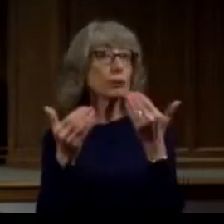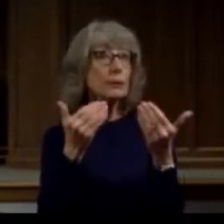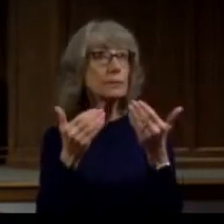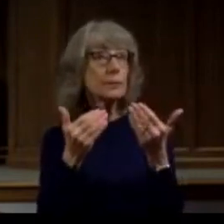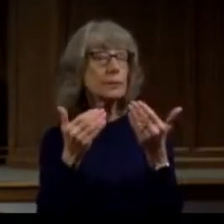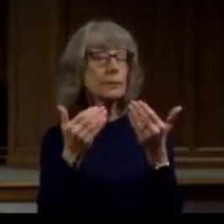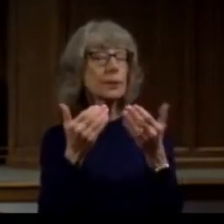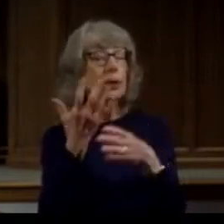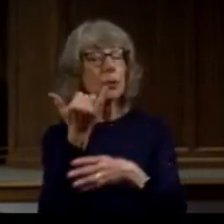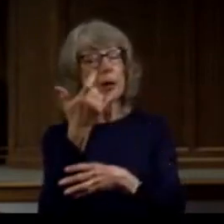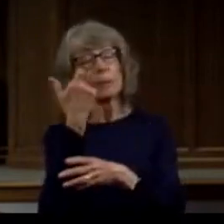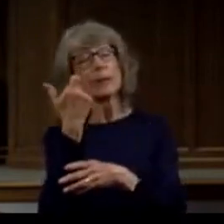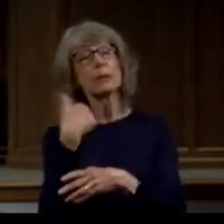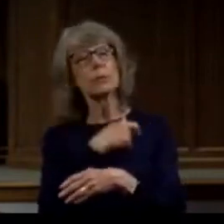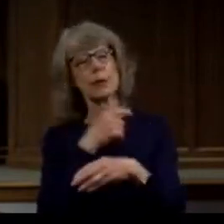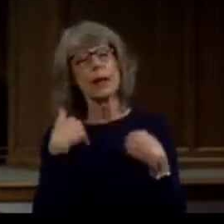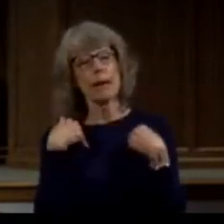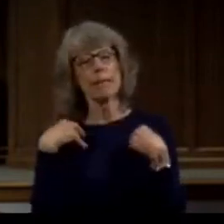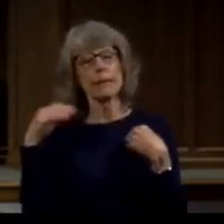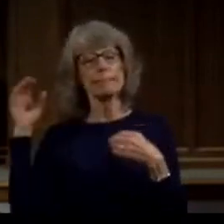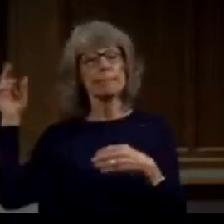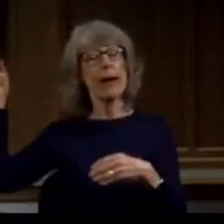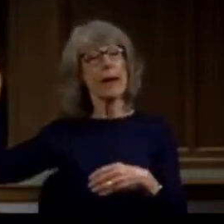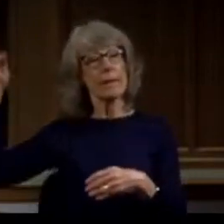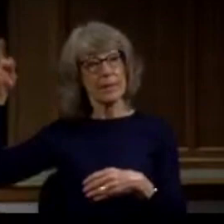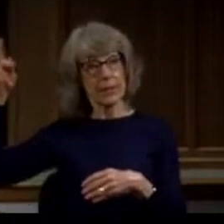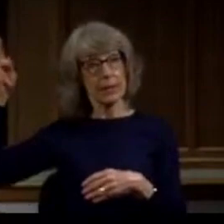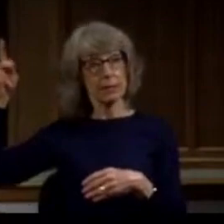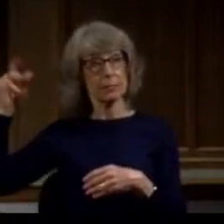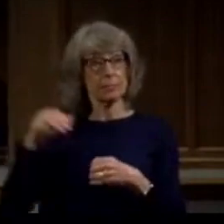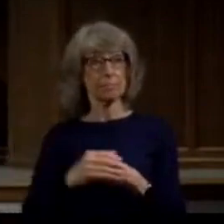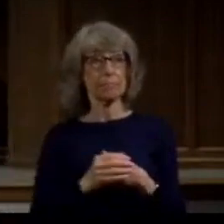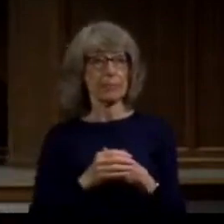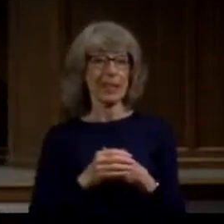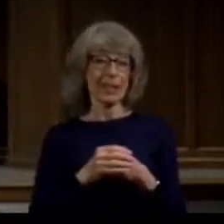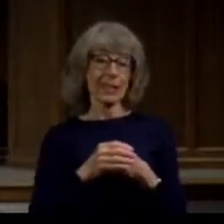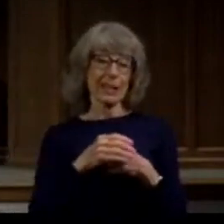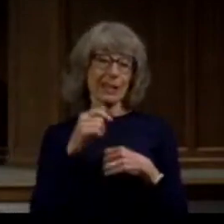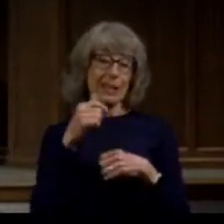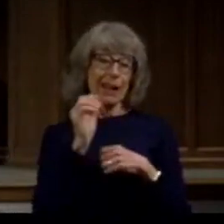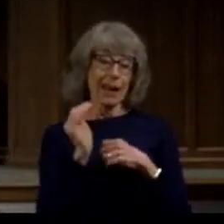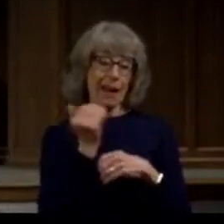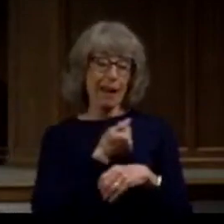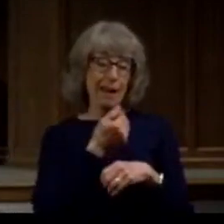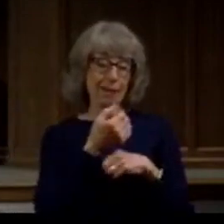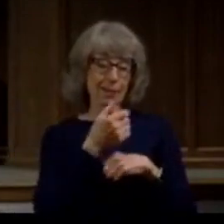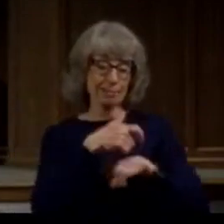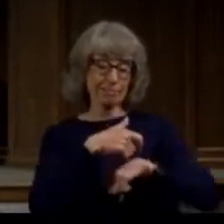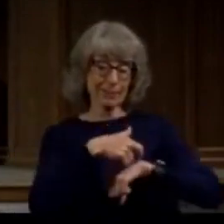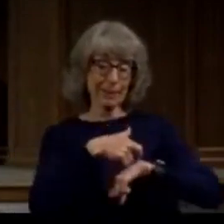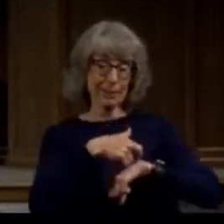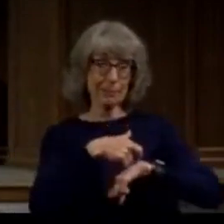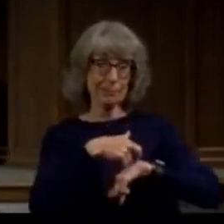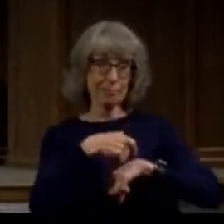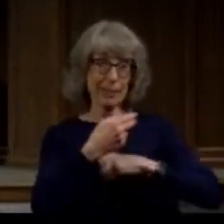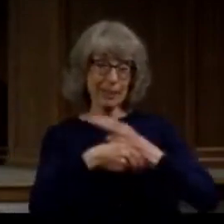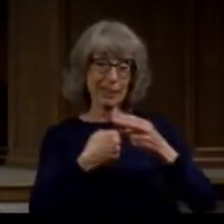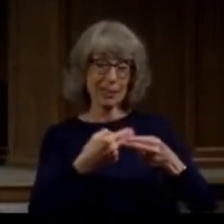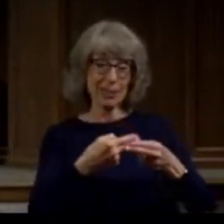there has been no time in history where it's easy to be in ministry but this is a particularly challenging time